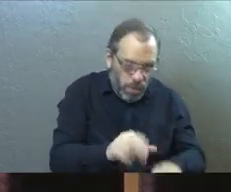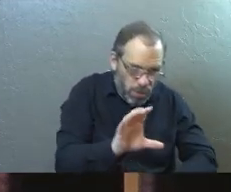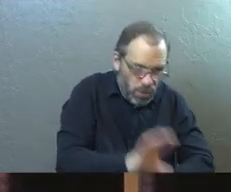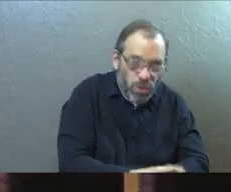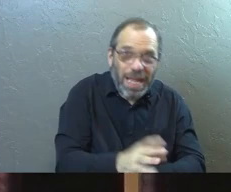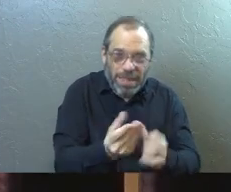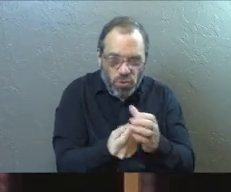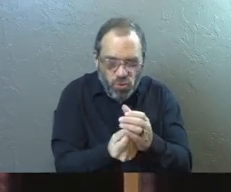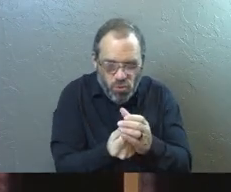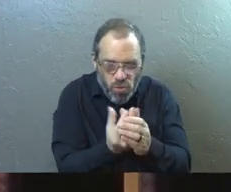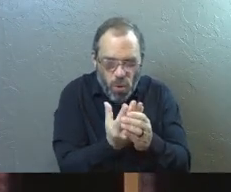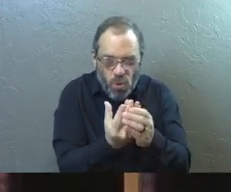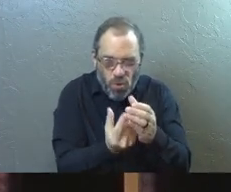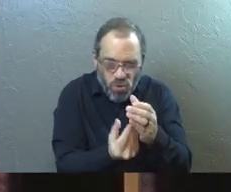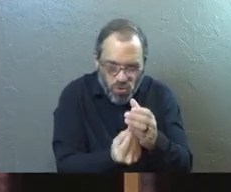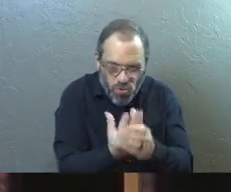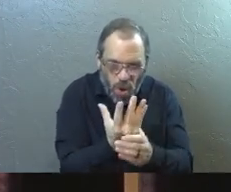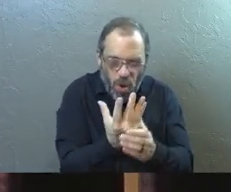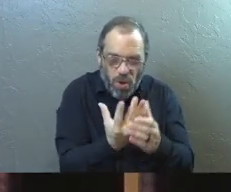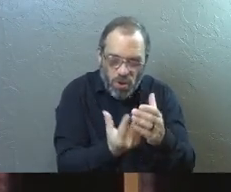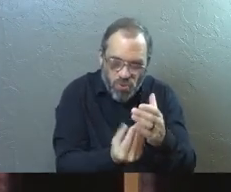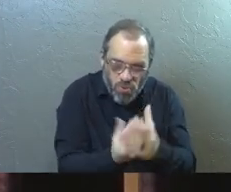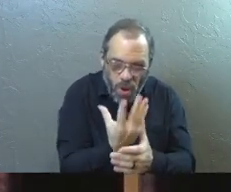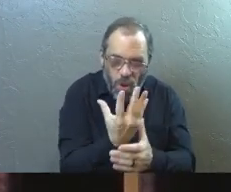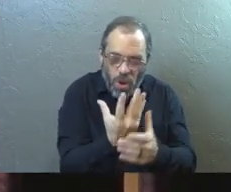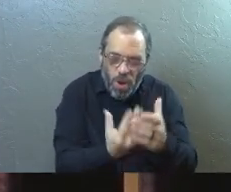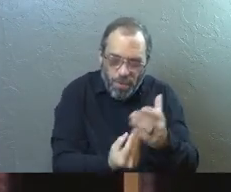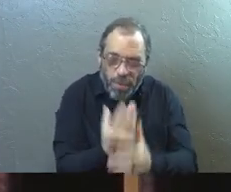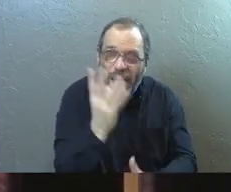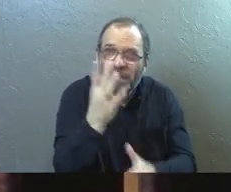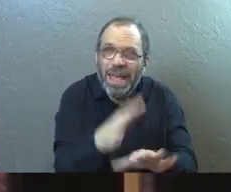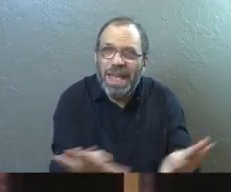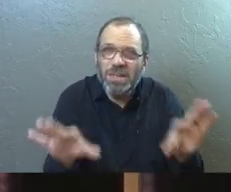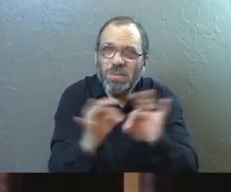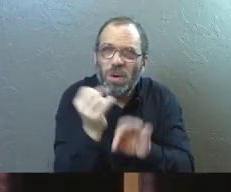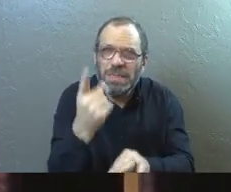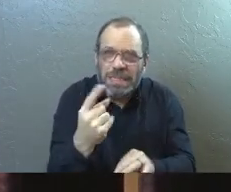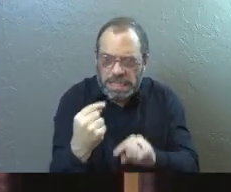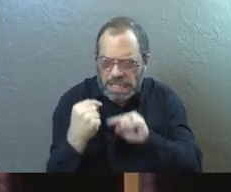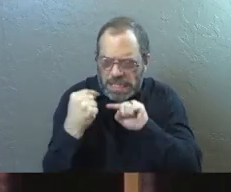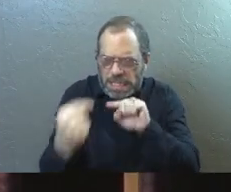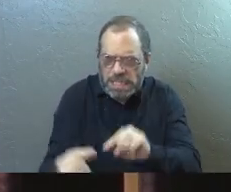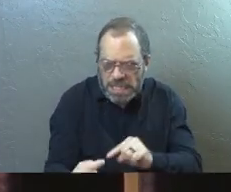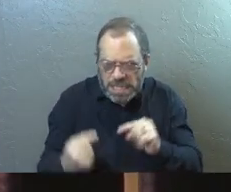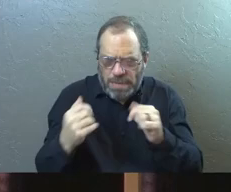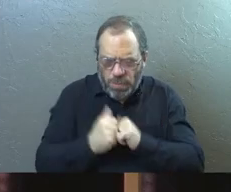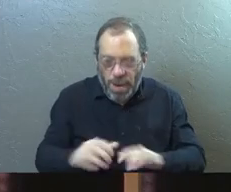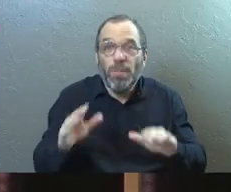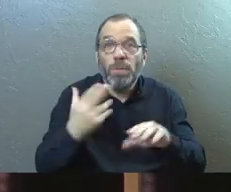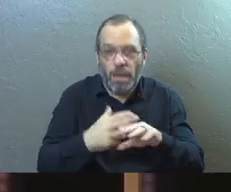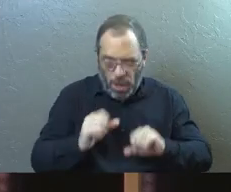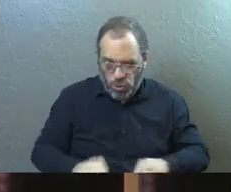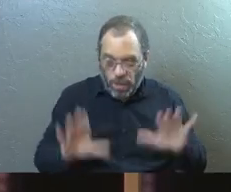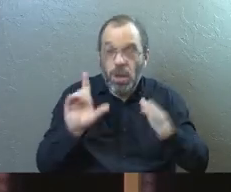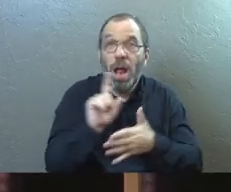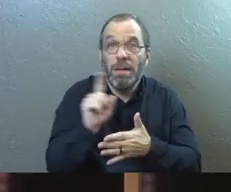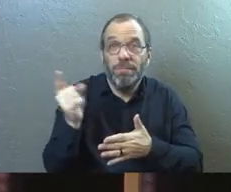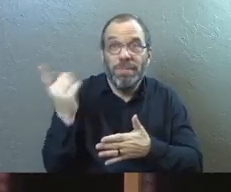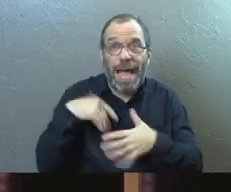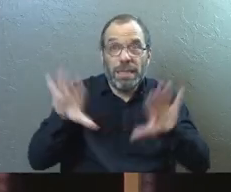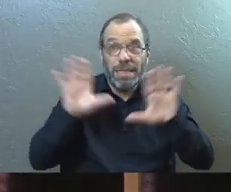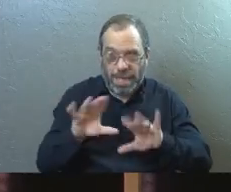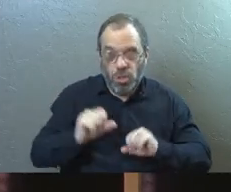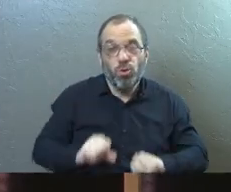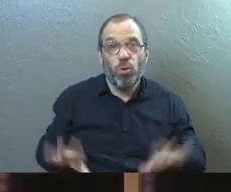starts to grow you. But it is essential that you understand that you start with a major point of surrender. We talked about surrender last week.